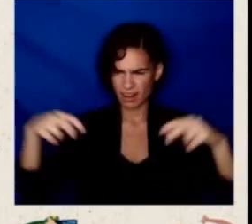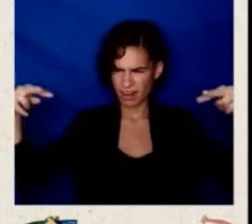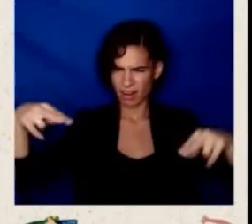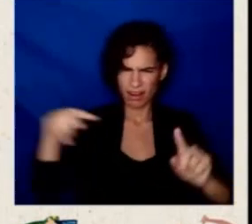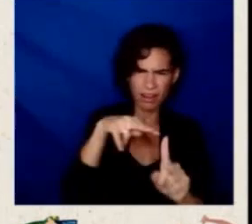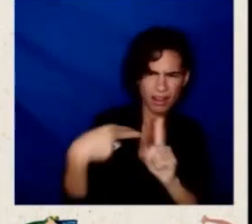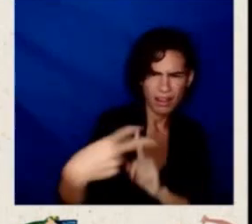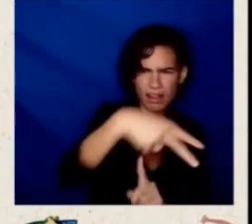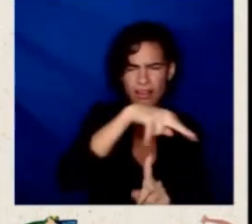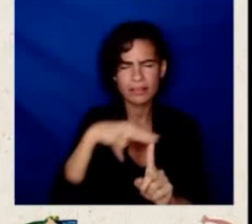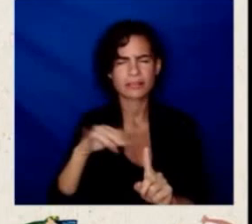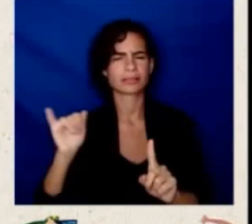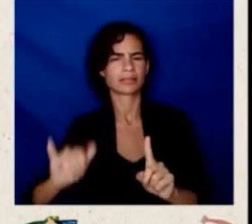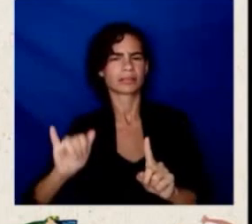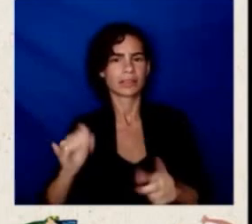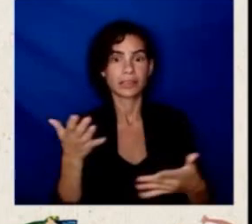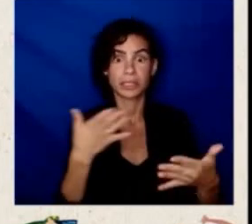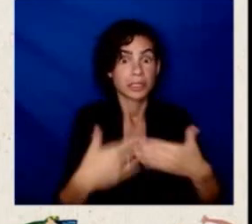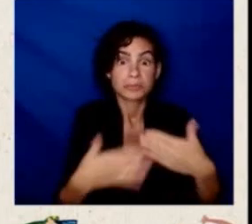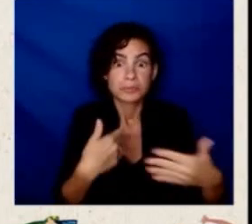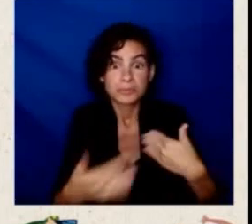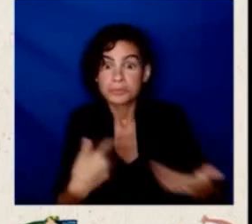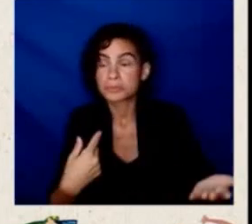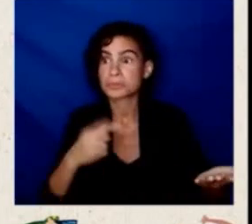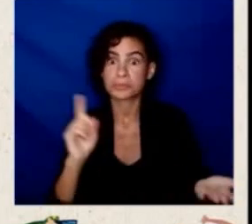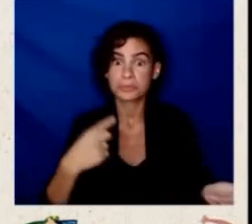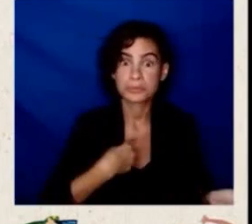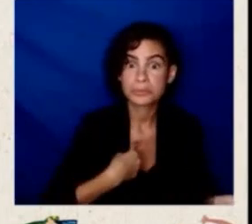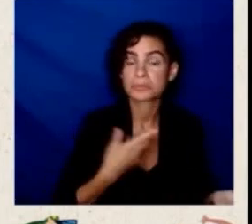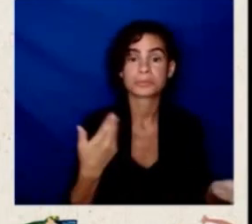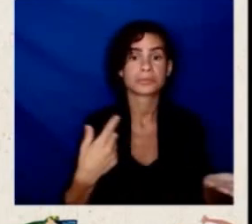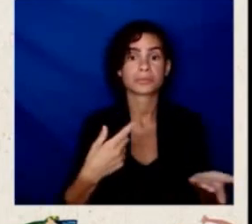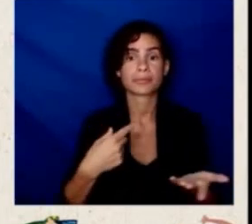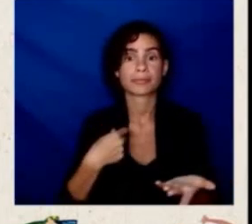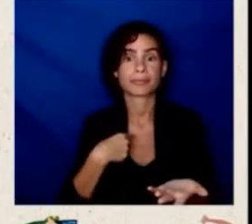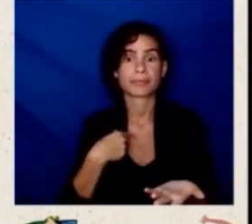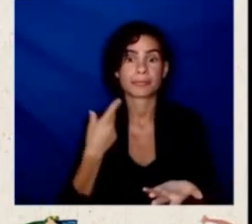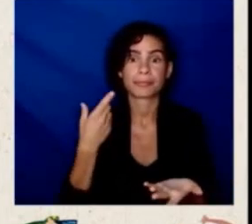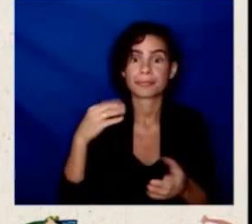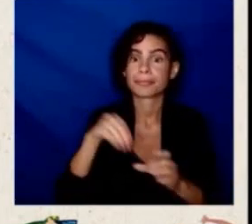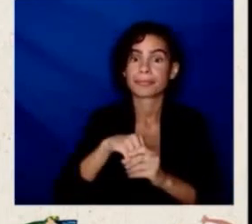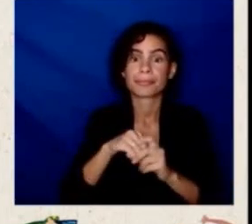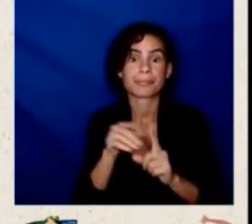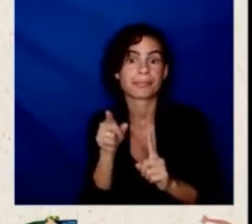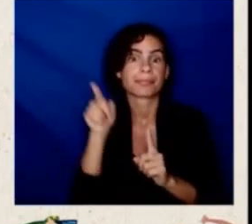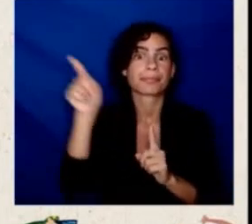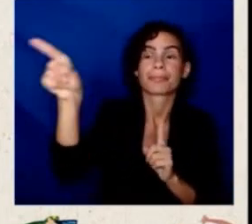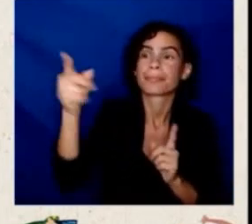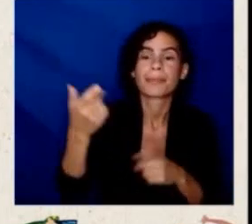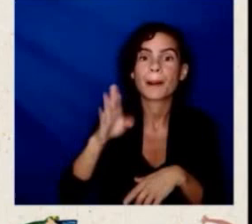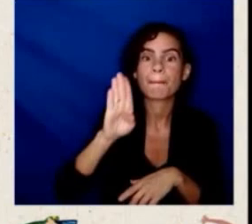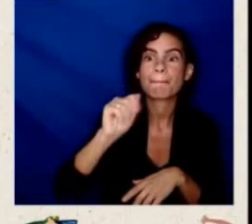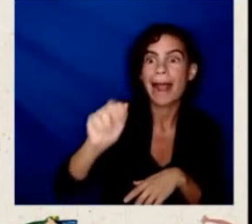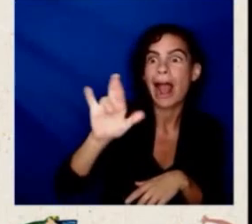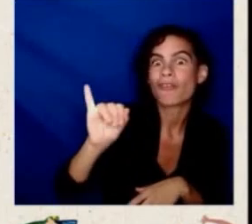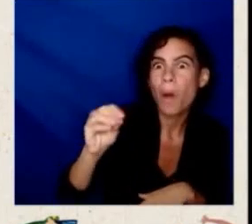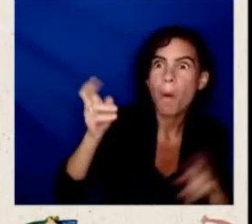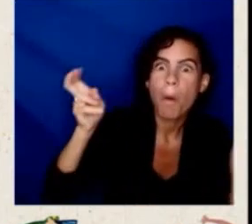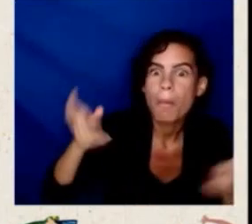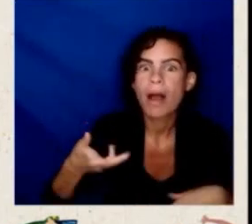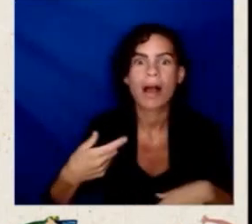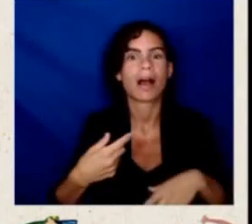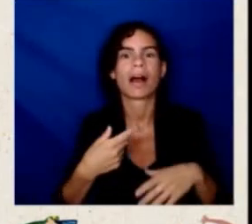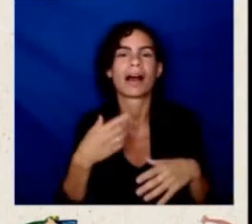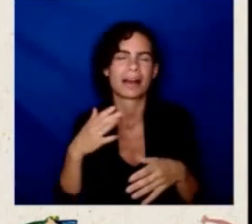having conversation, from the body to the briefing room, it's the same thinking. Like, people come in with different strengths and